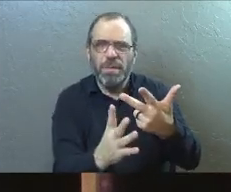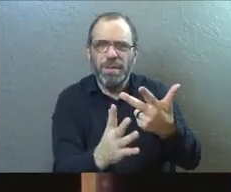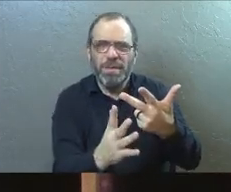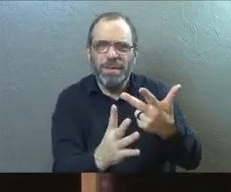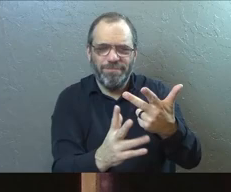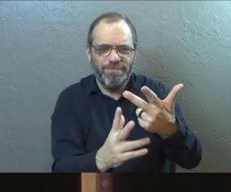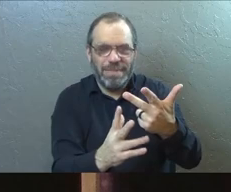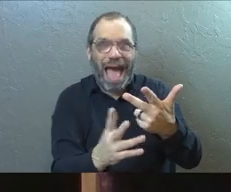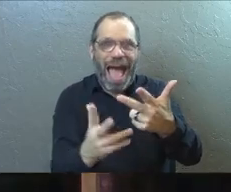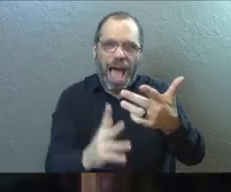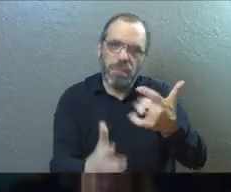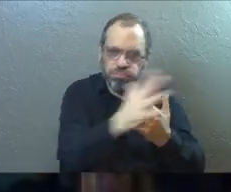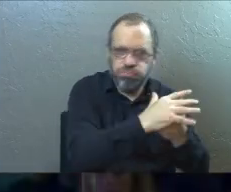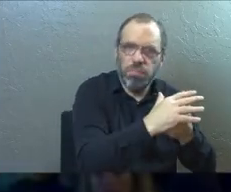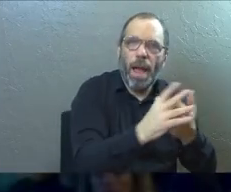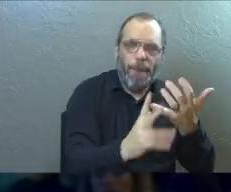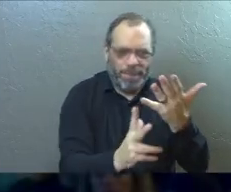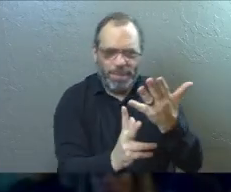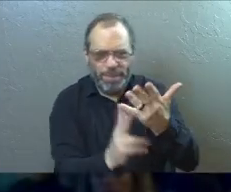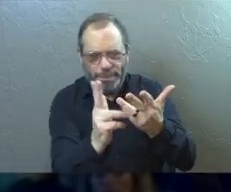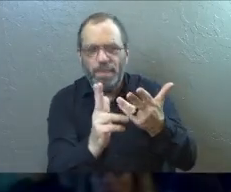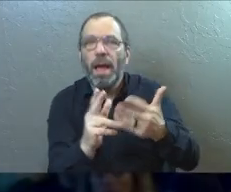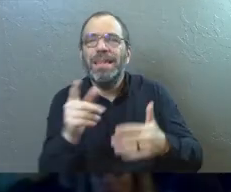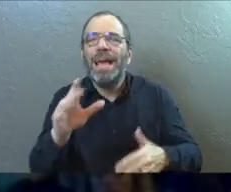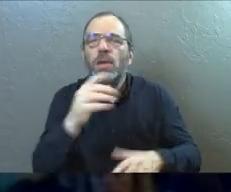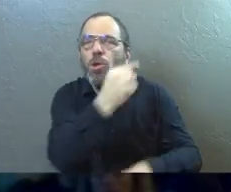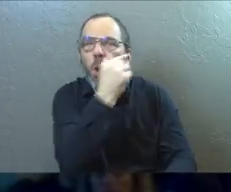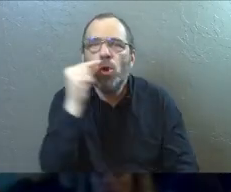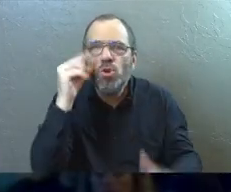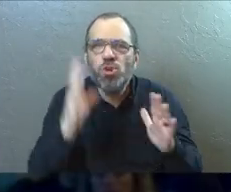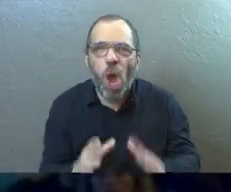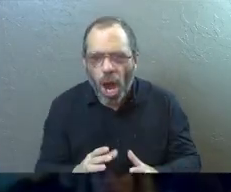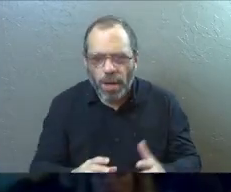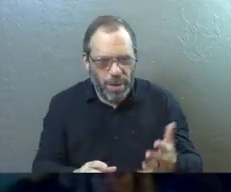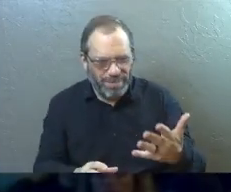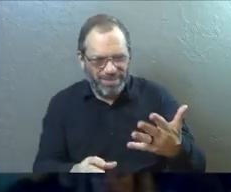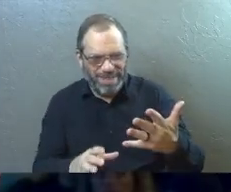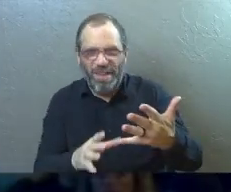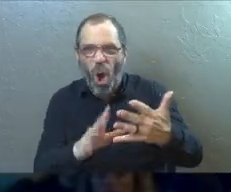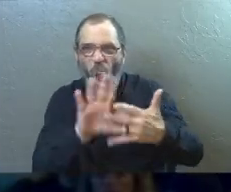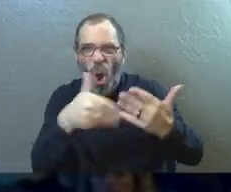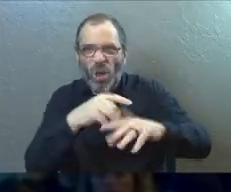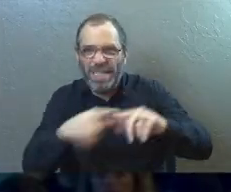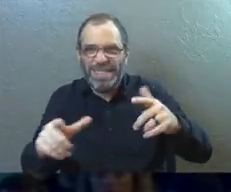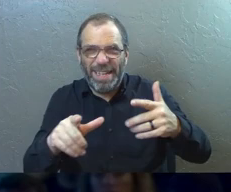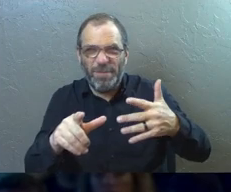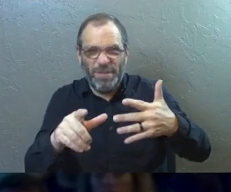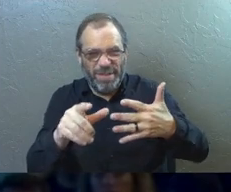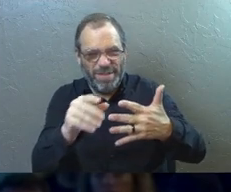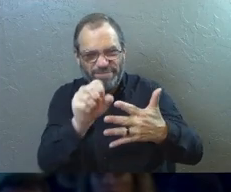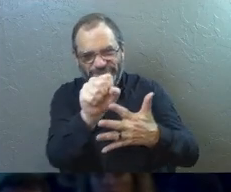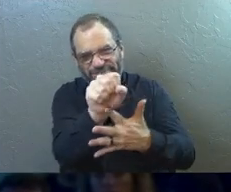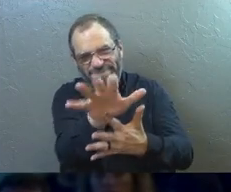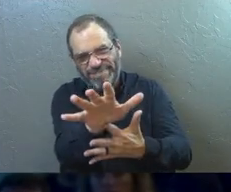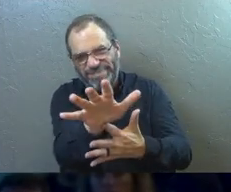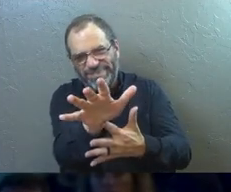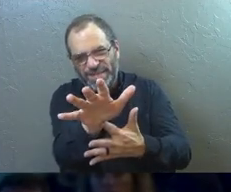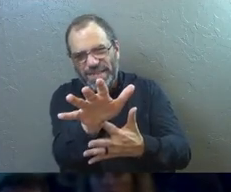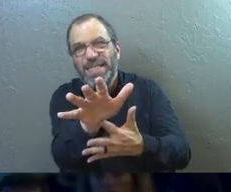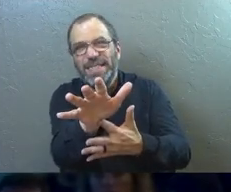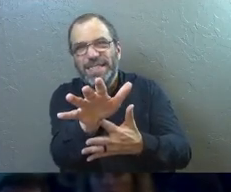But sometimes you go to a branch as a gardener and you take one branch with all the different shoots off of it.